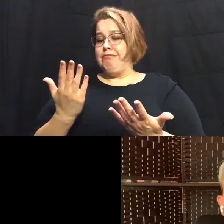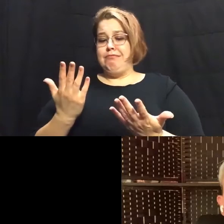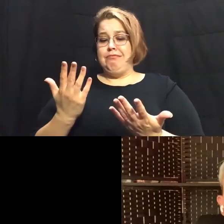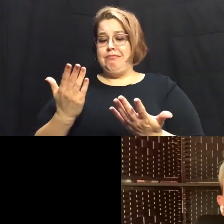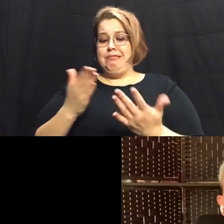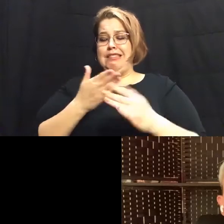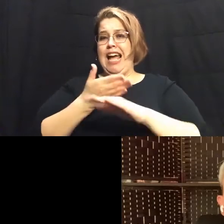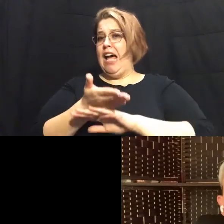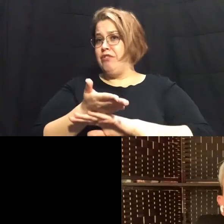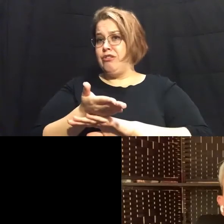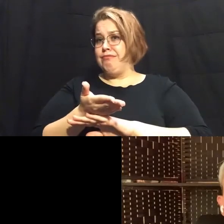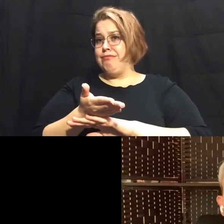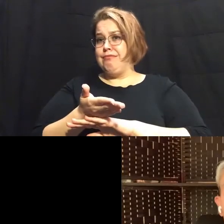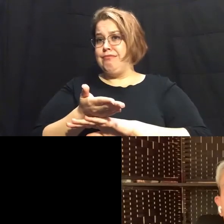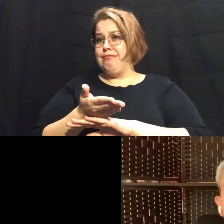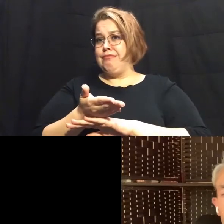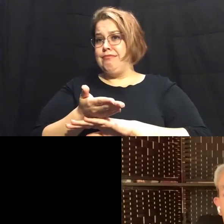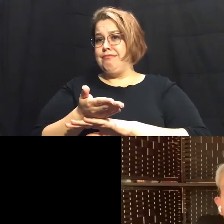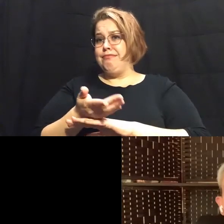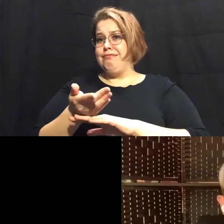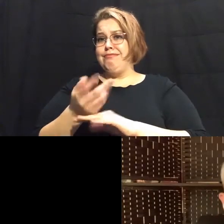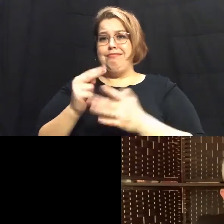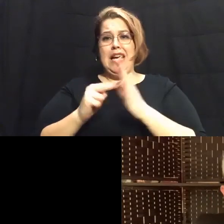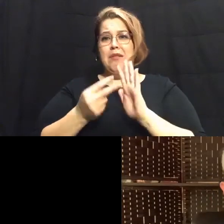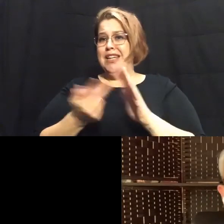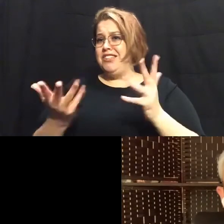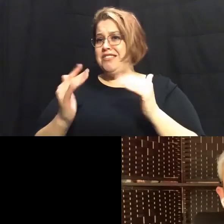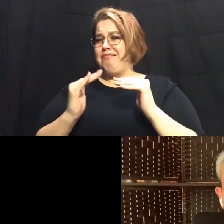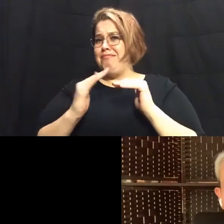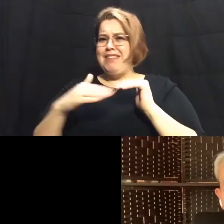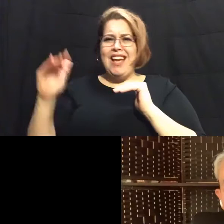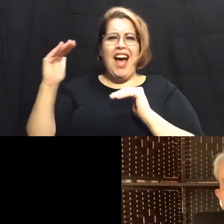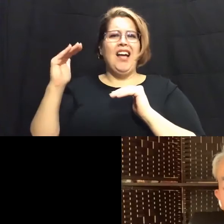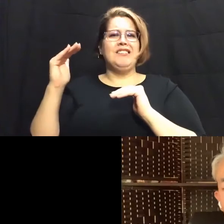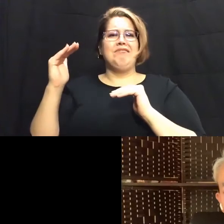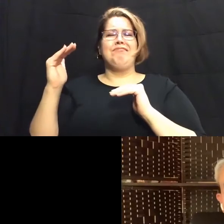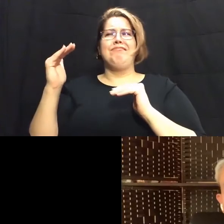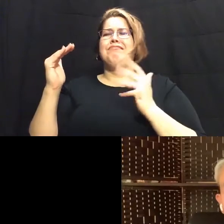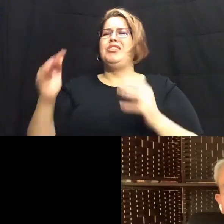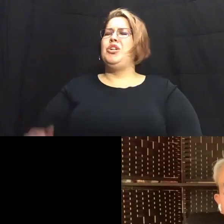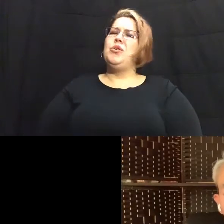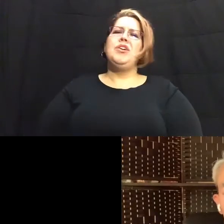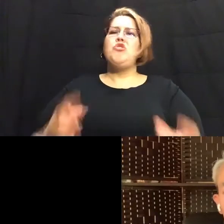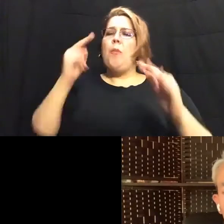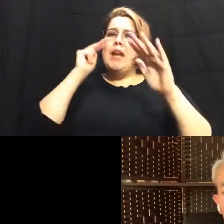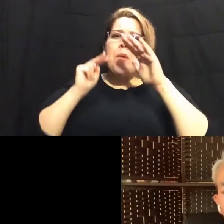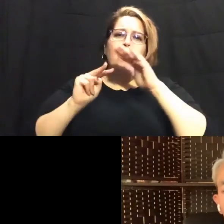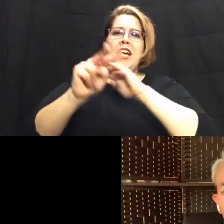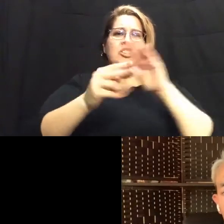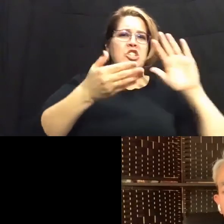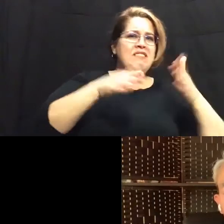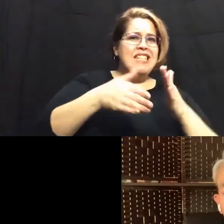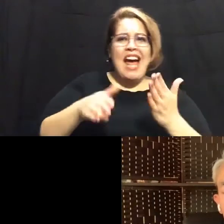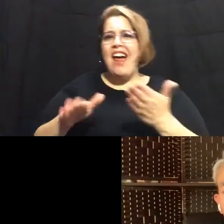going way behind behind beyond the you know um so many predictions of deaths and injuries